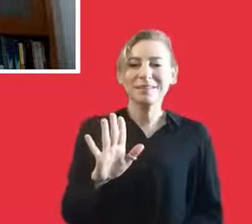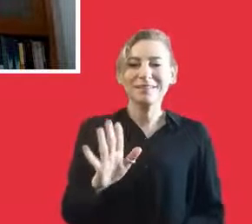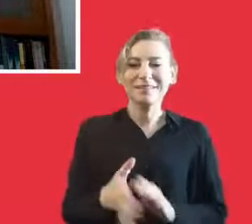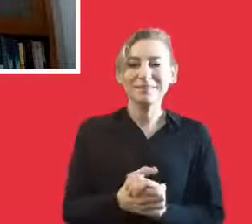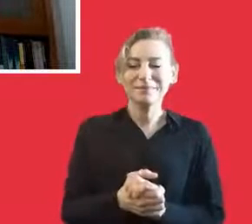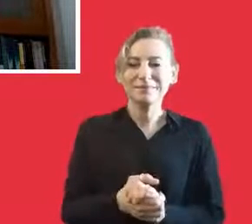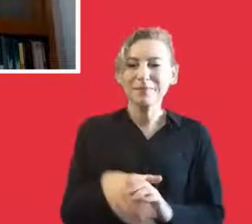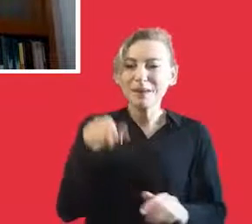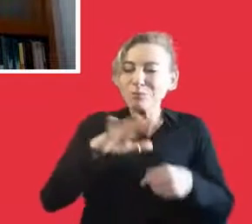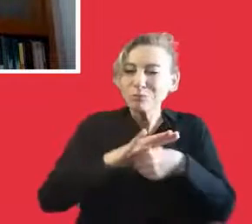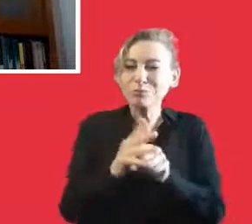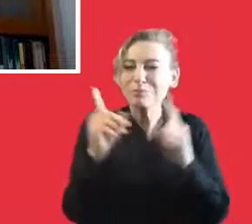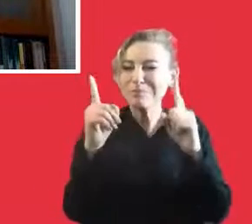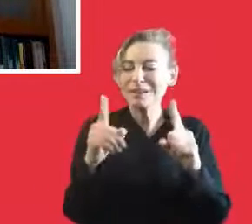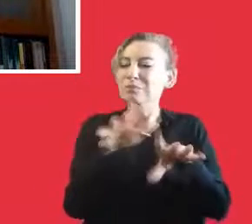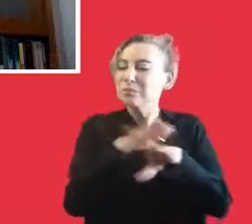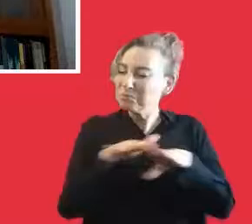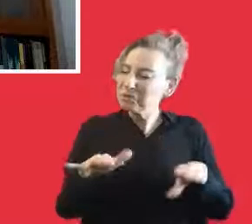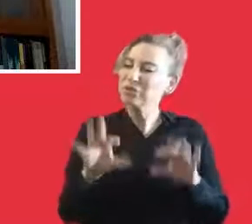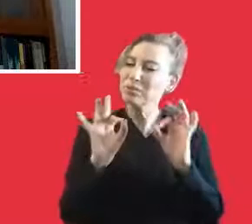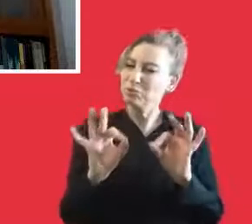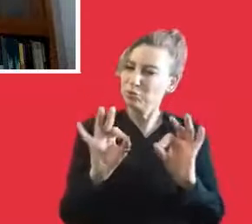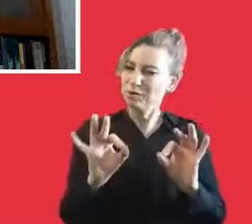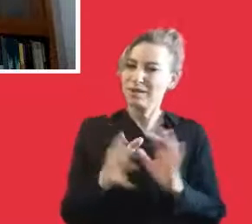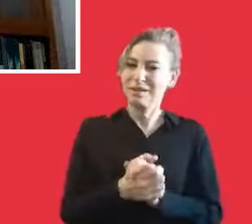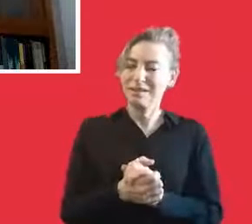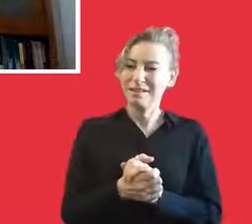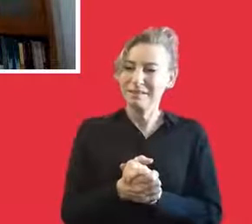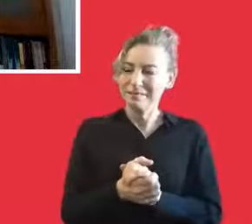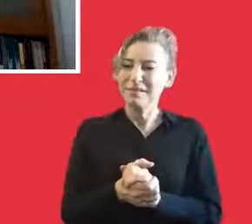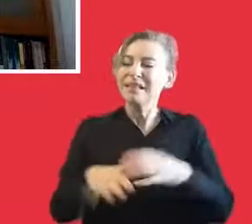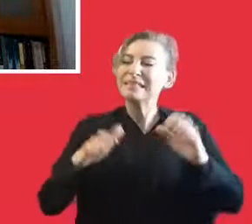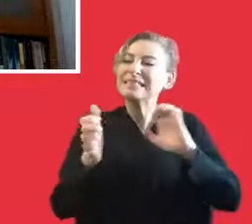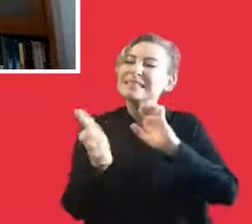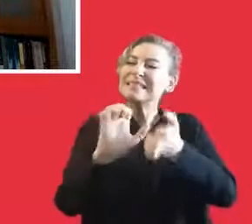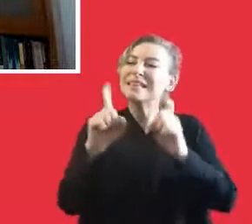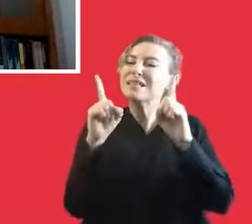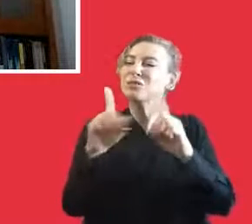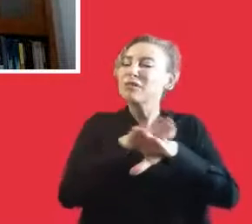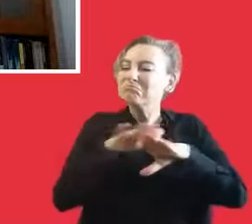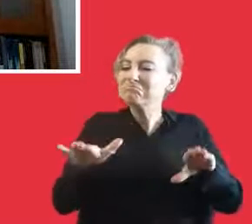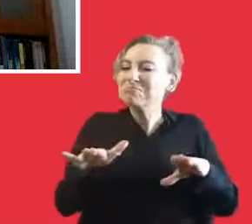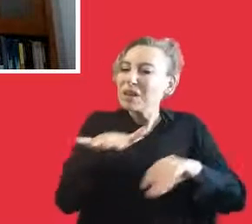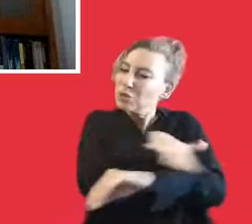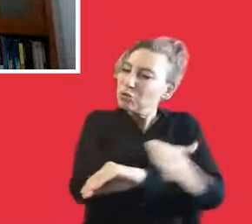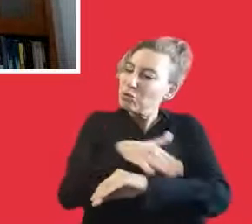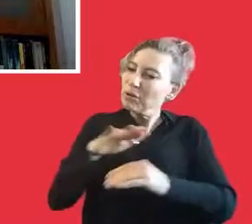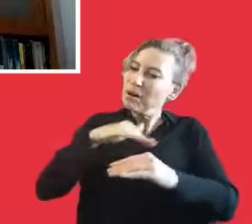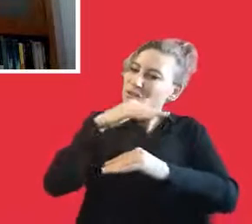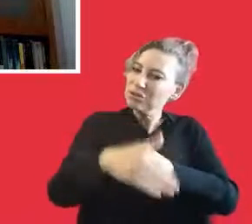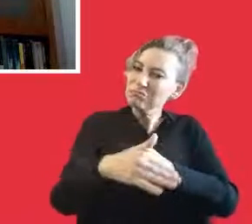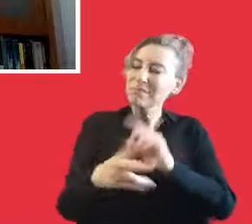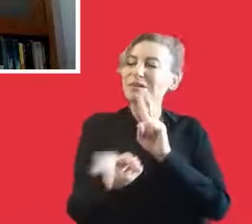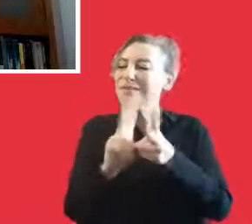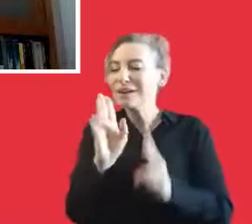previously. And the pandemic will be over. And the crisis will be over. And again, we will be on the streets. And